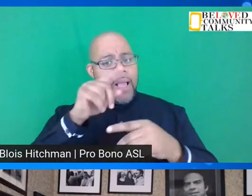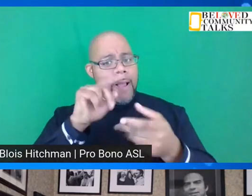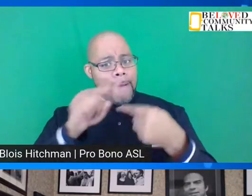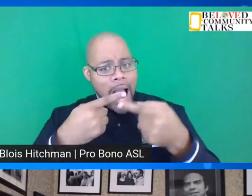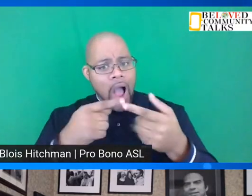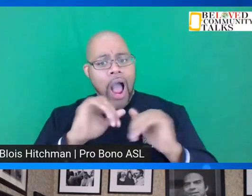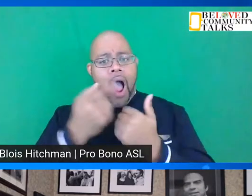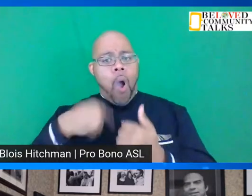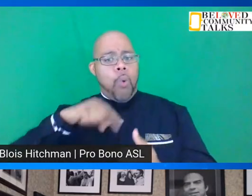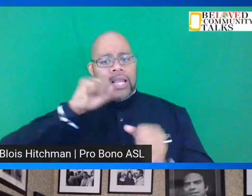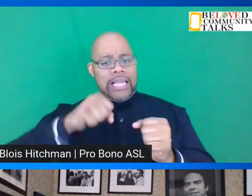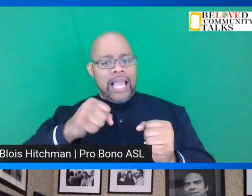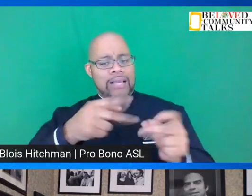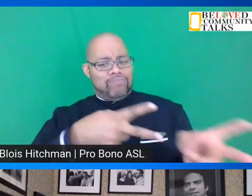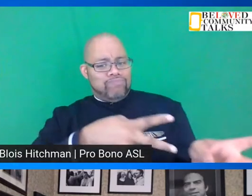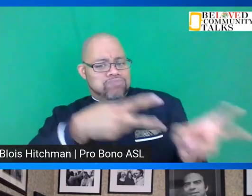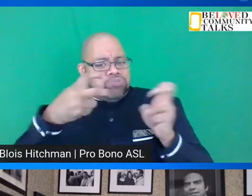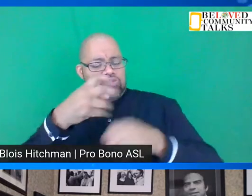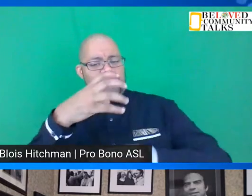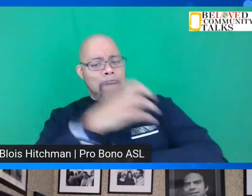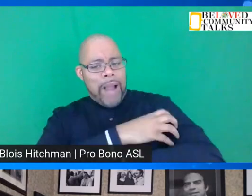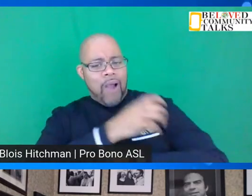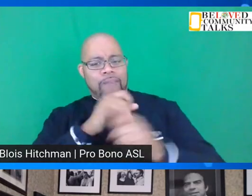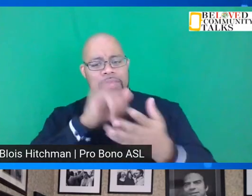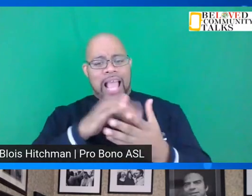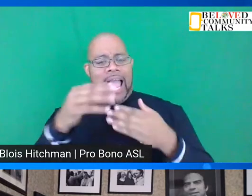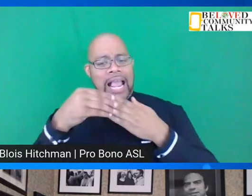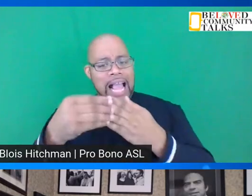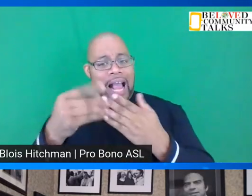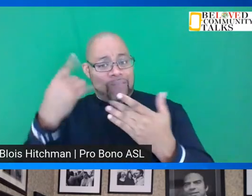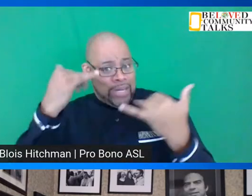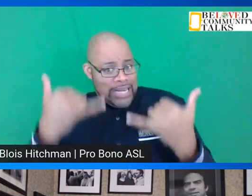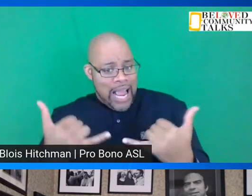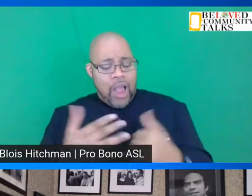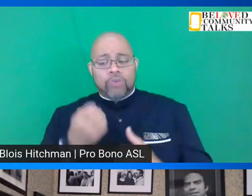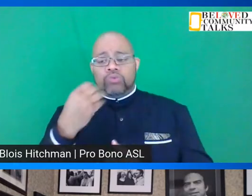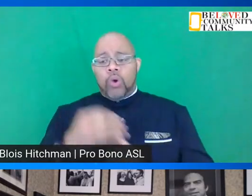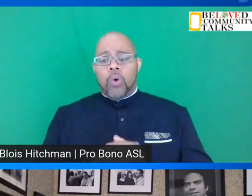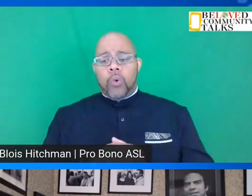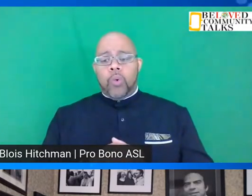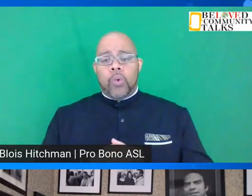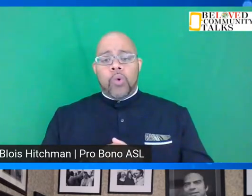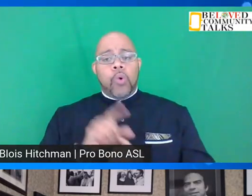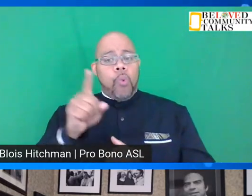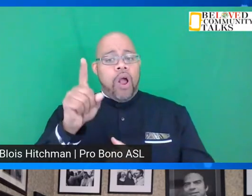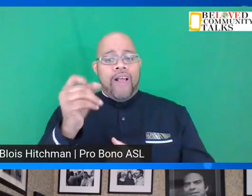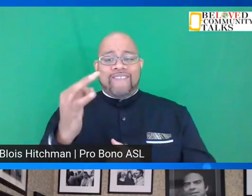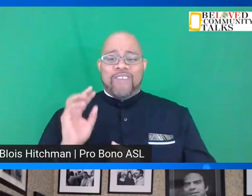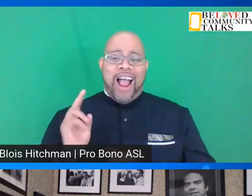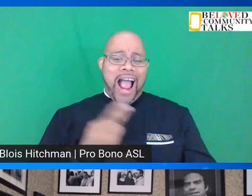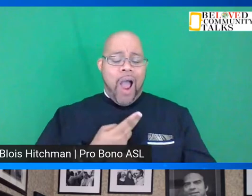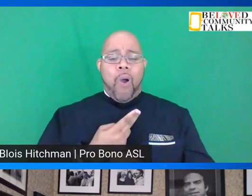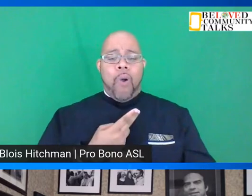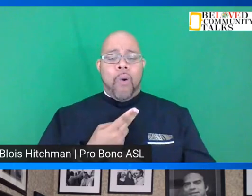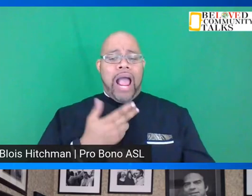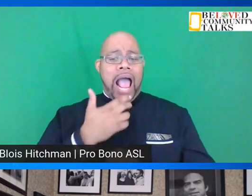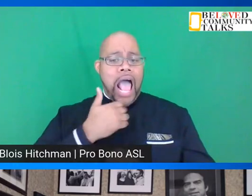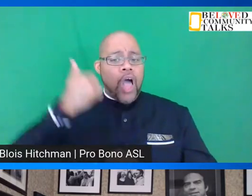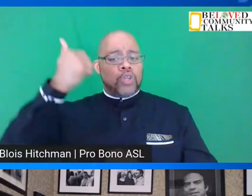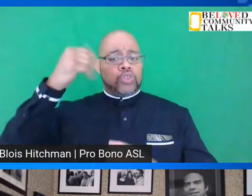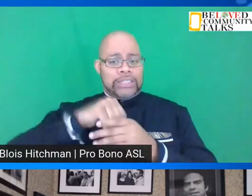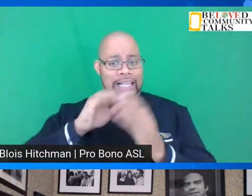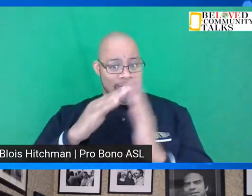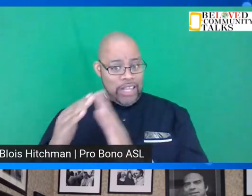and how we can draw strength from it and guidance from it in this time and so you're one of our elders in the